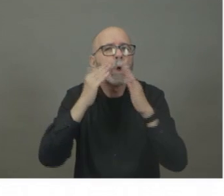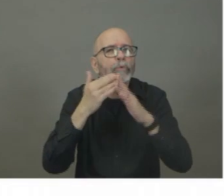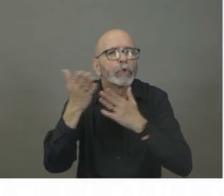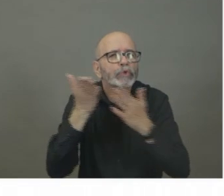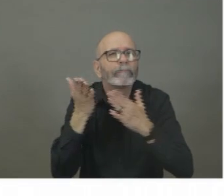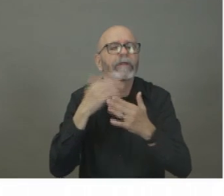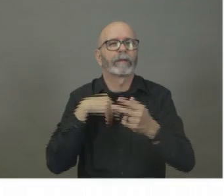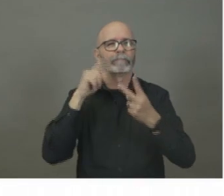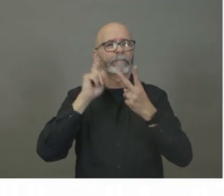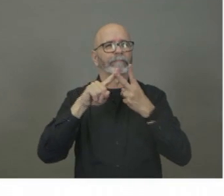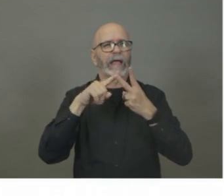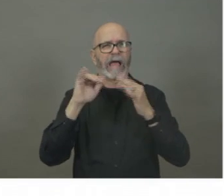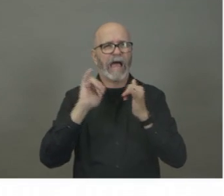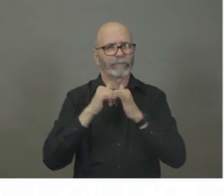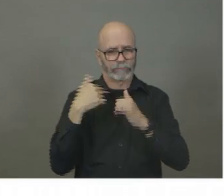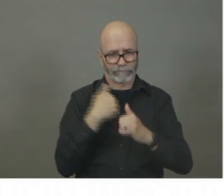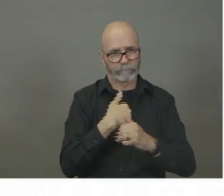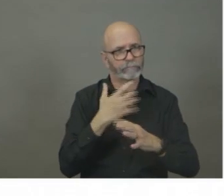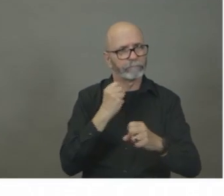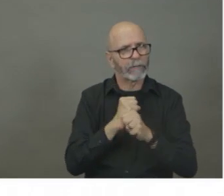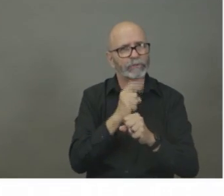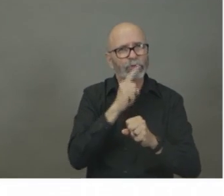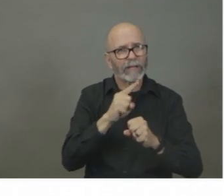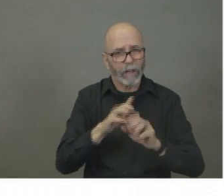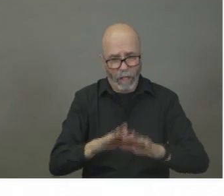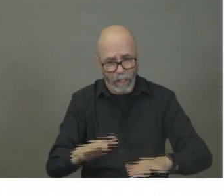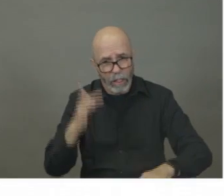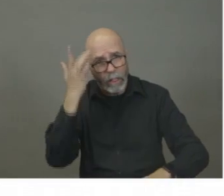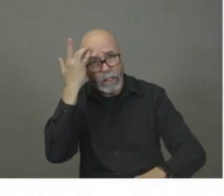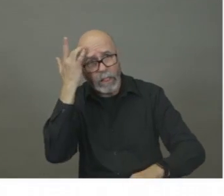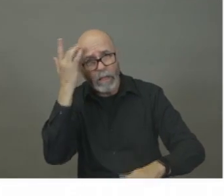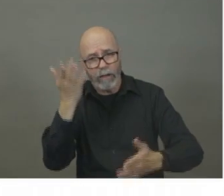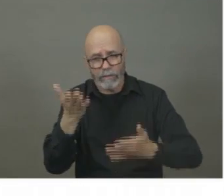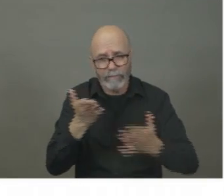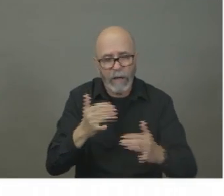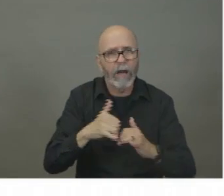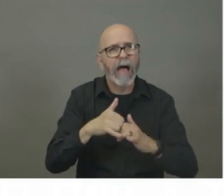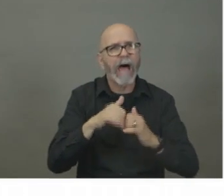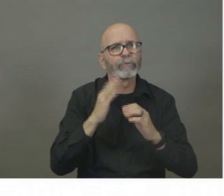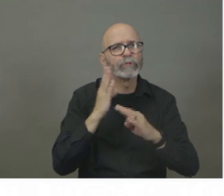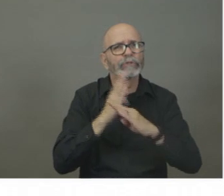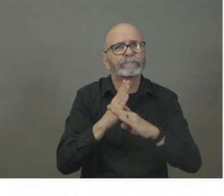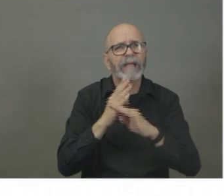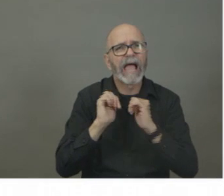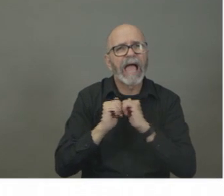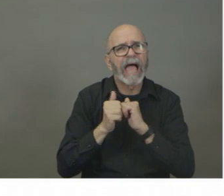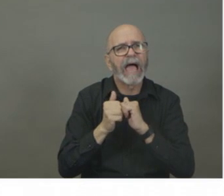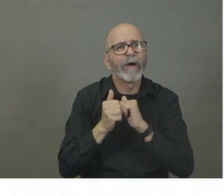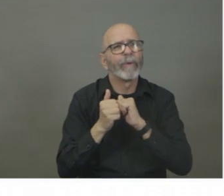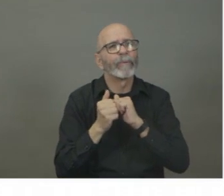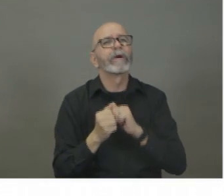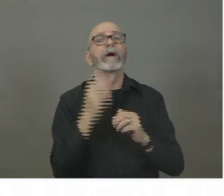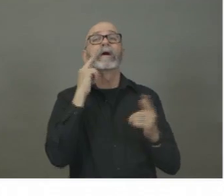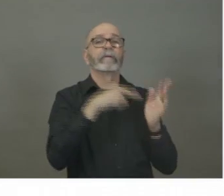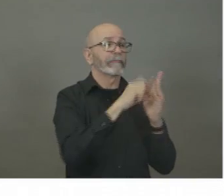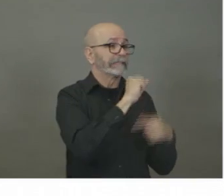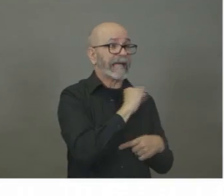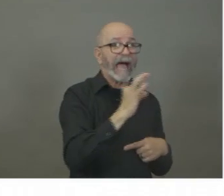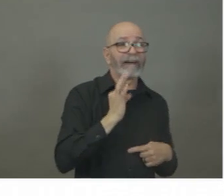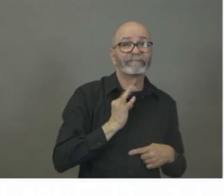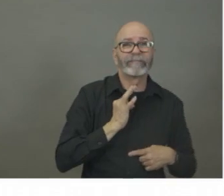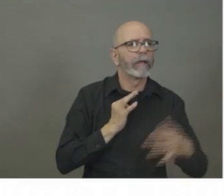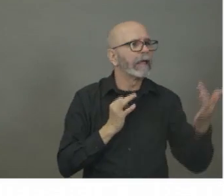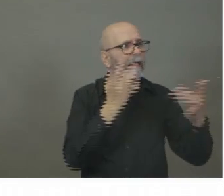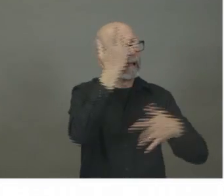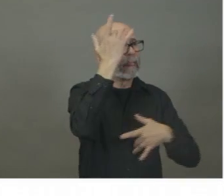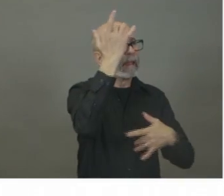services continue to run properly if you have a certain percentage of your, uh, staff go down or self